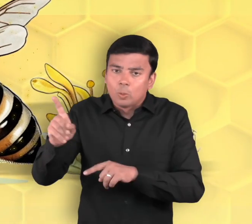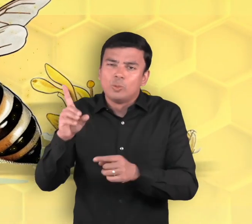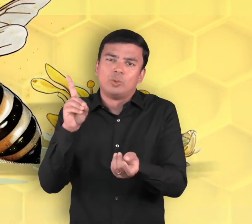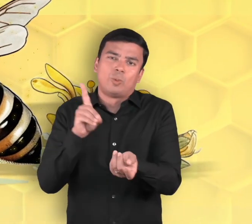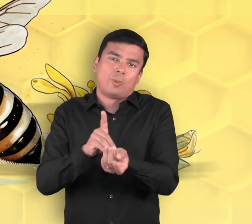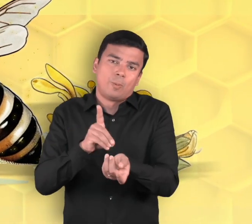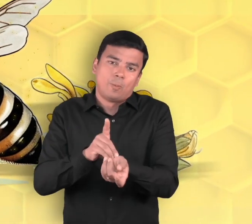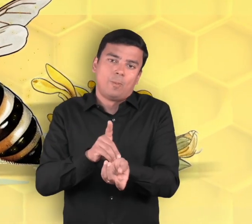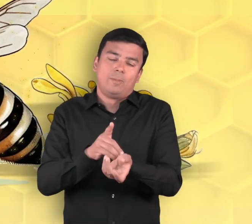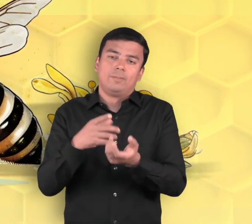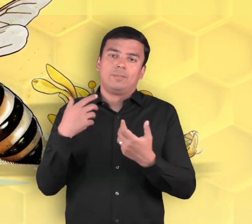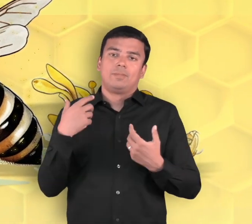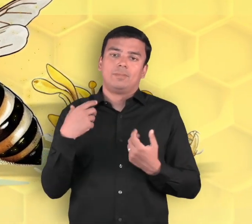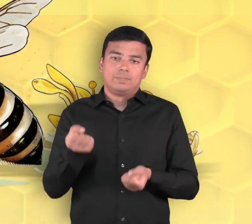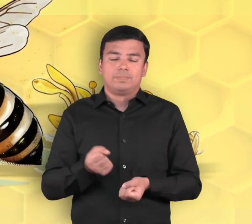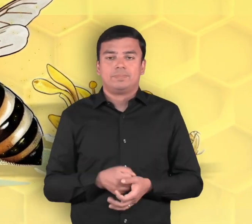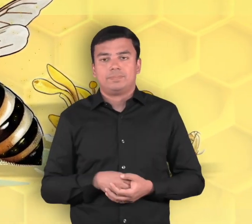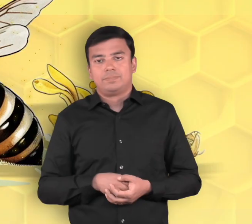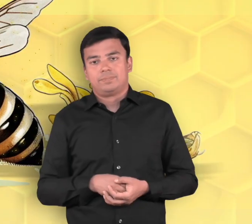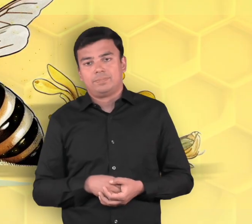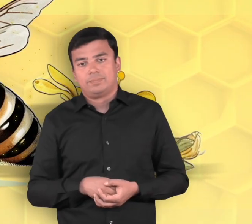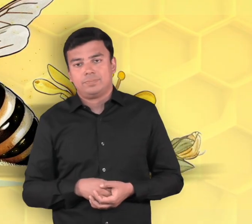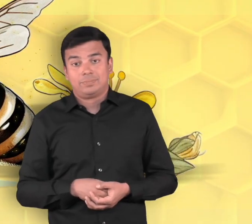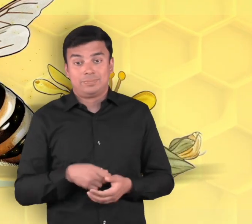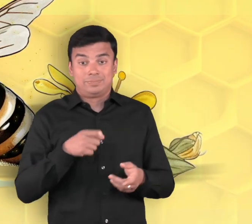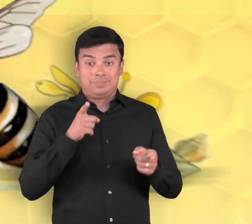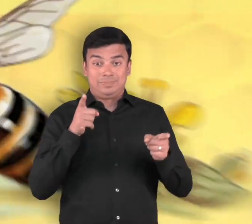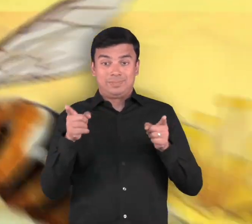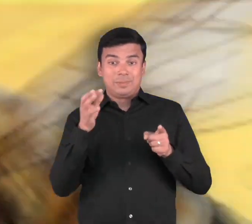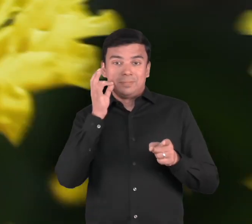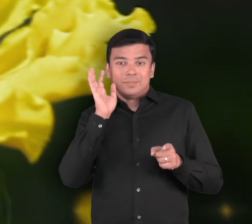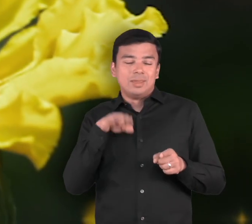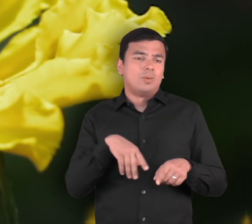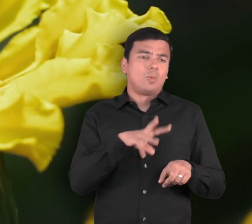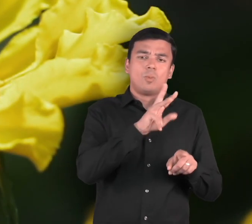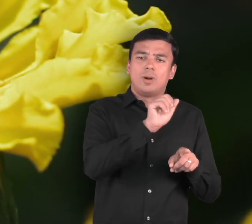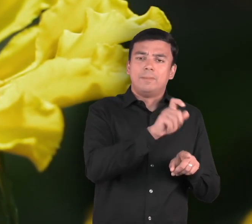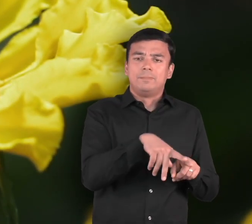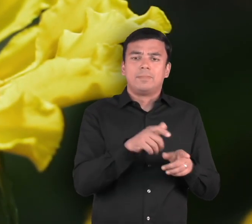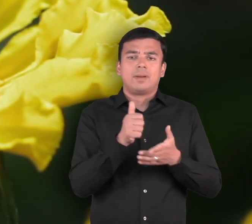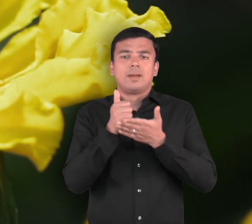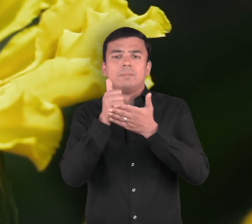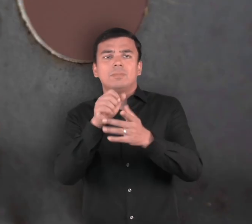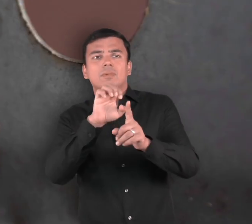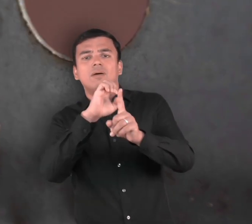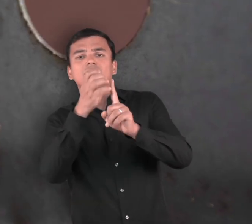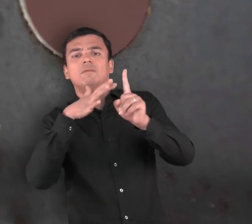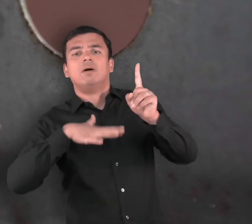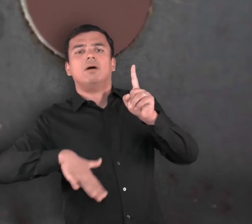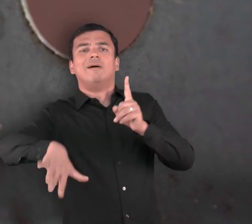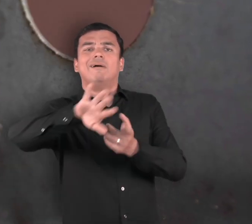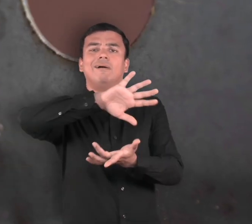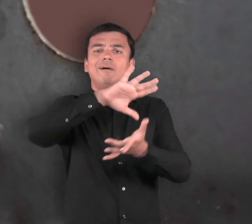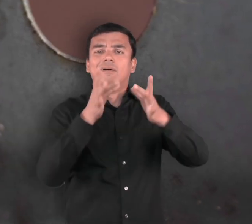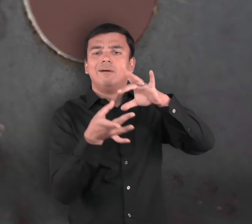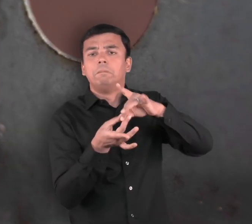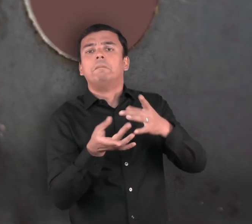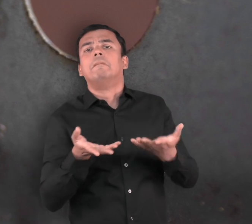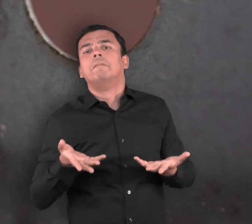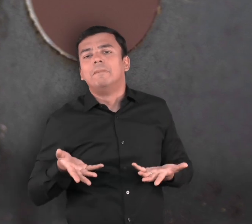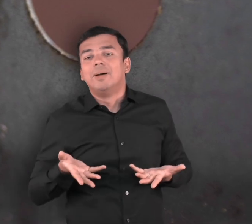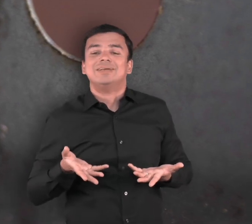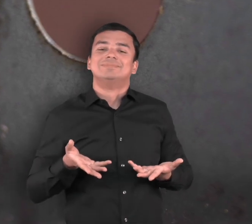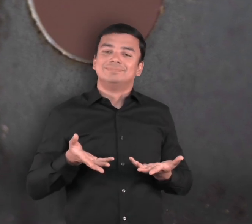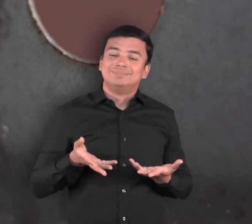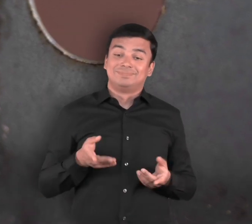Why are bees and wasps important to the environment? Both bees and wasps are extremely